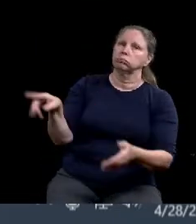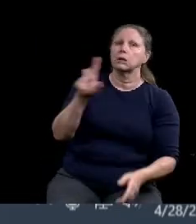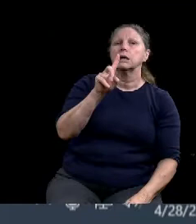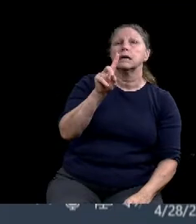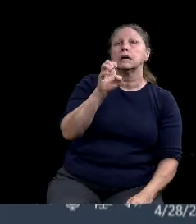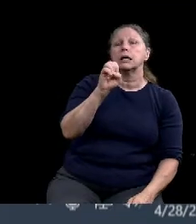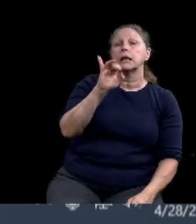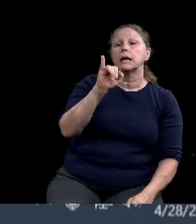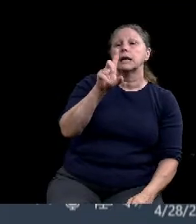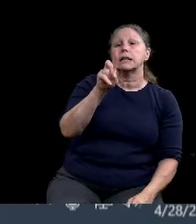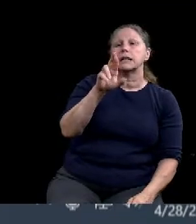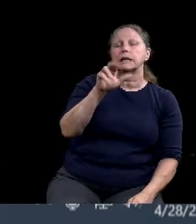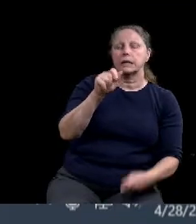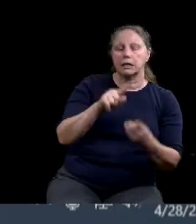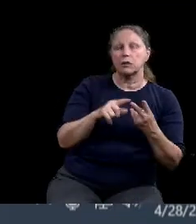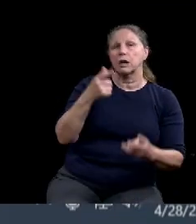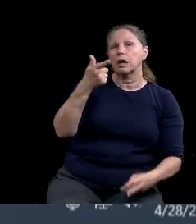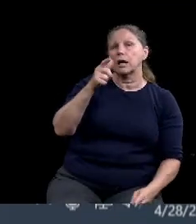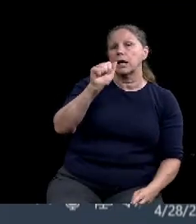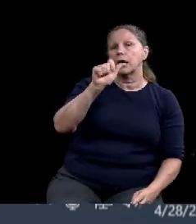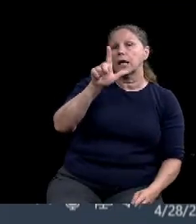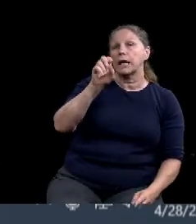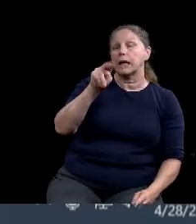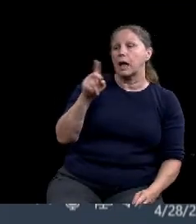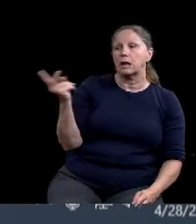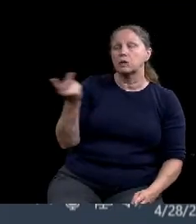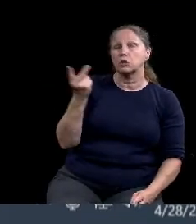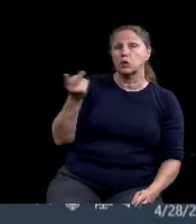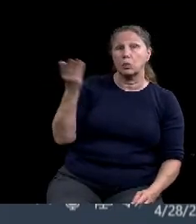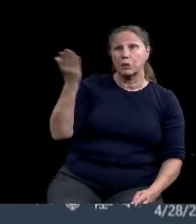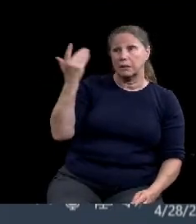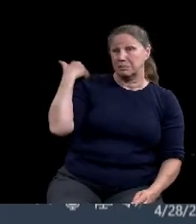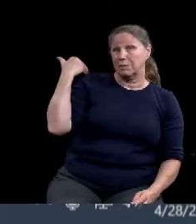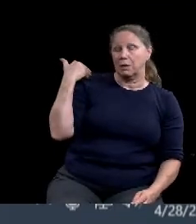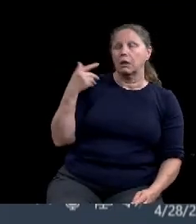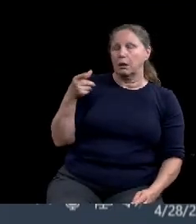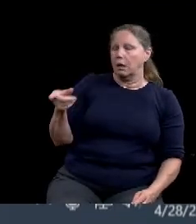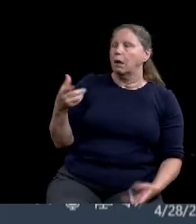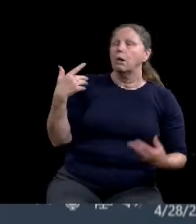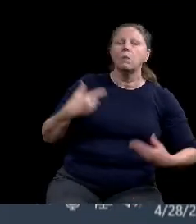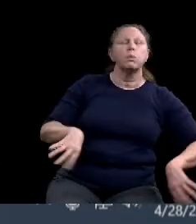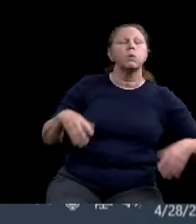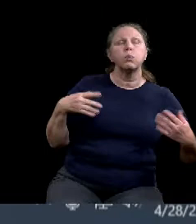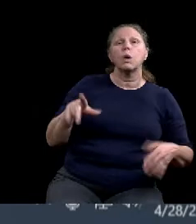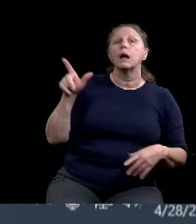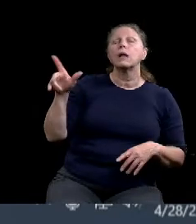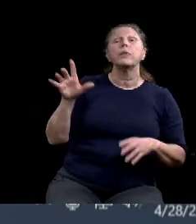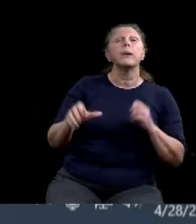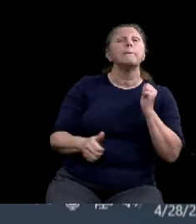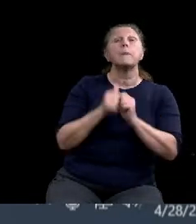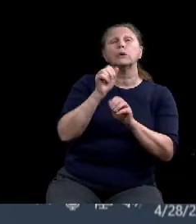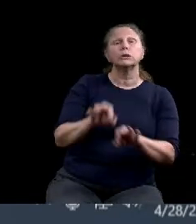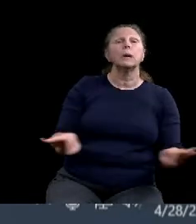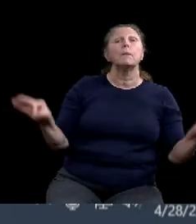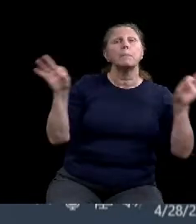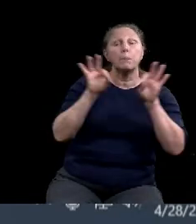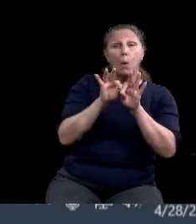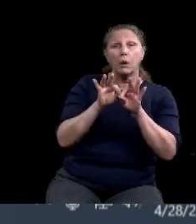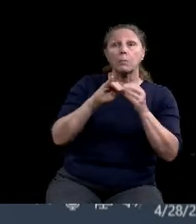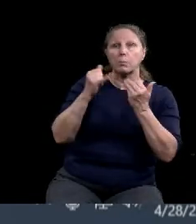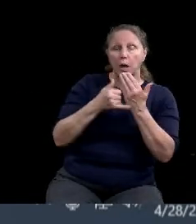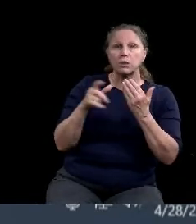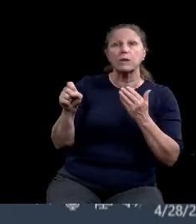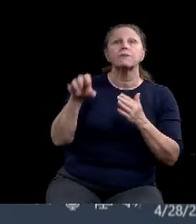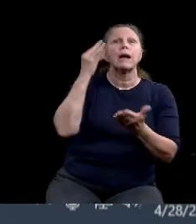the presentation just now. They found kind of the most important part of a project like this is to find the capital, right? And those